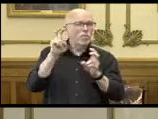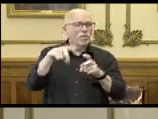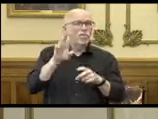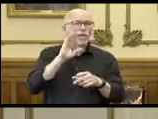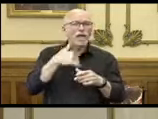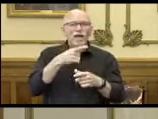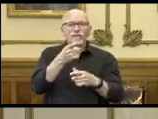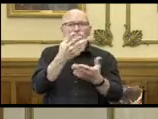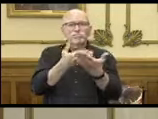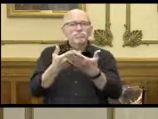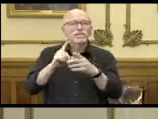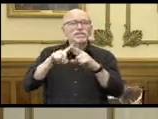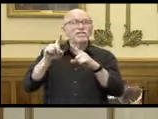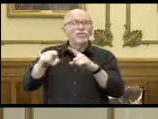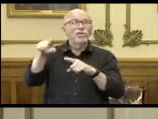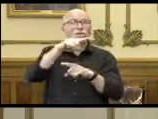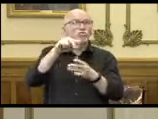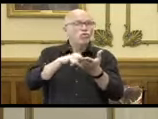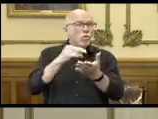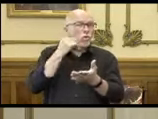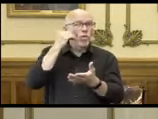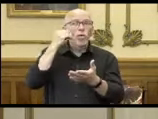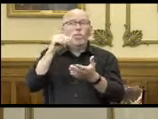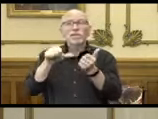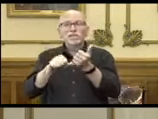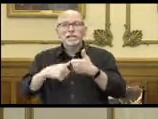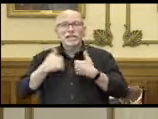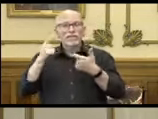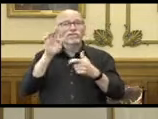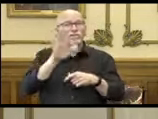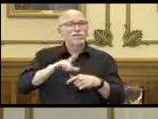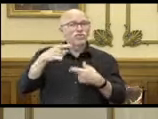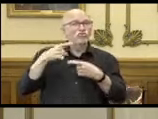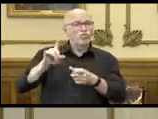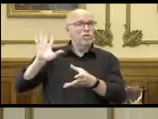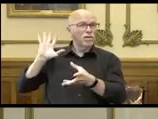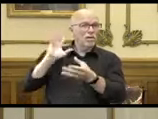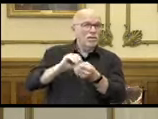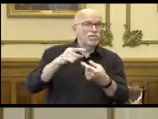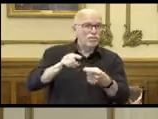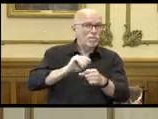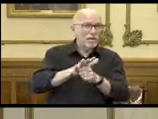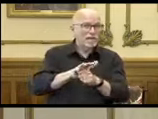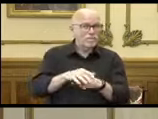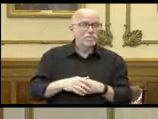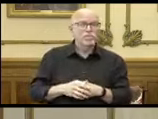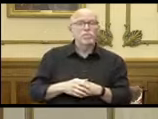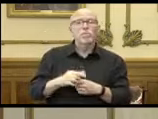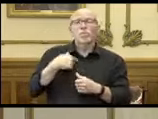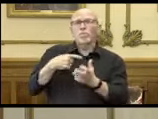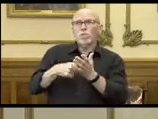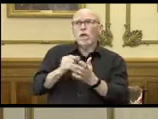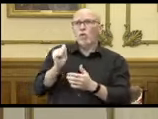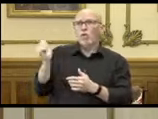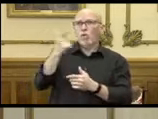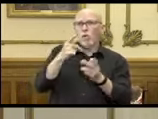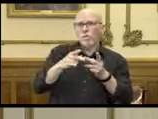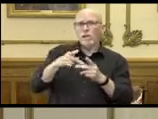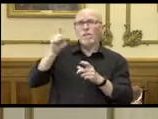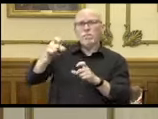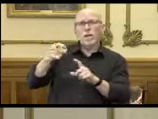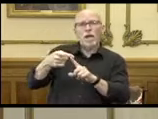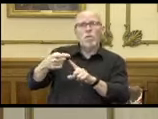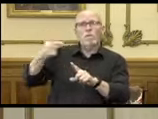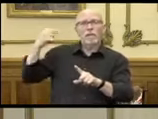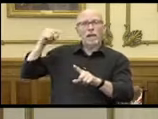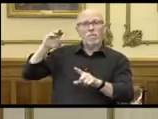facility level information spanning the entire pandemic. We therefore required facilities to go back to March